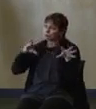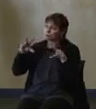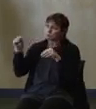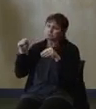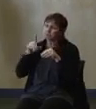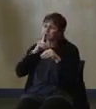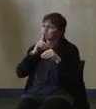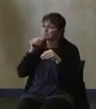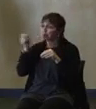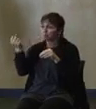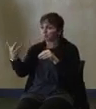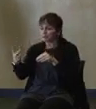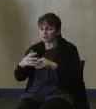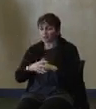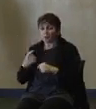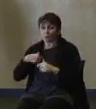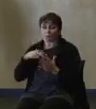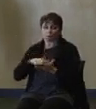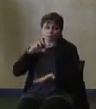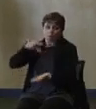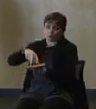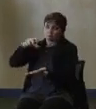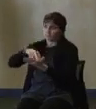which of course we're thrilled about.